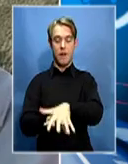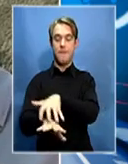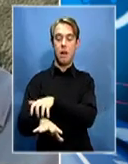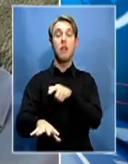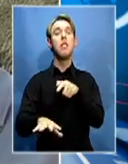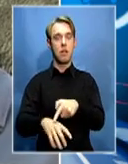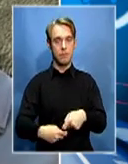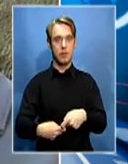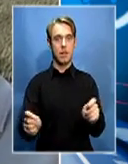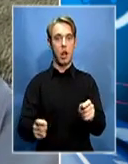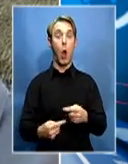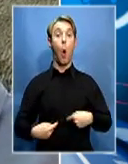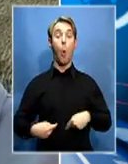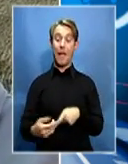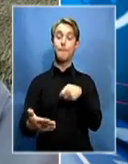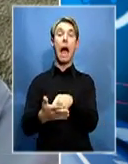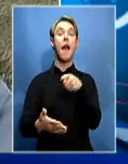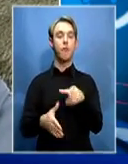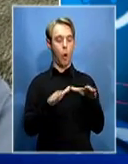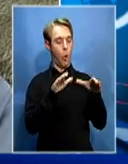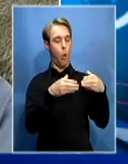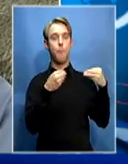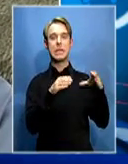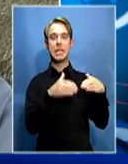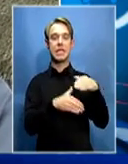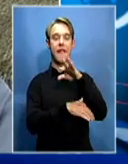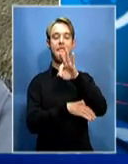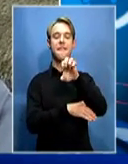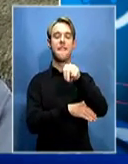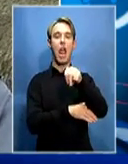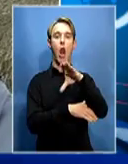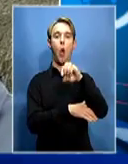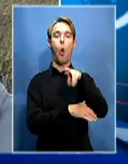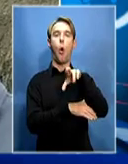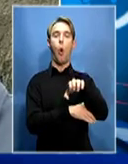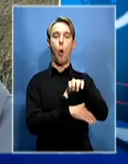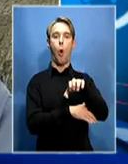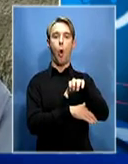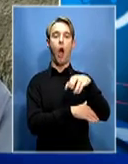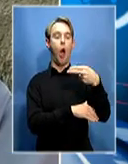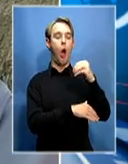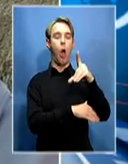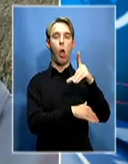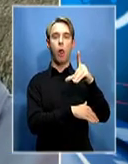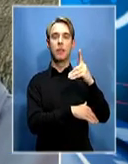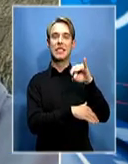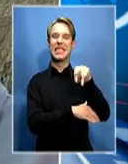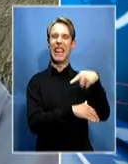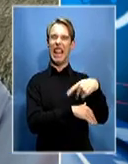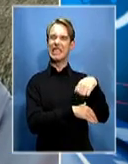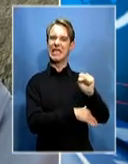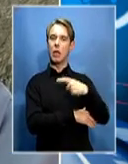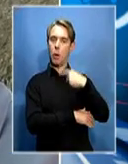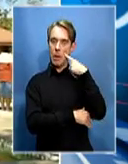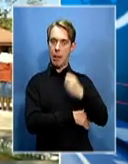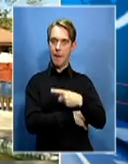We buy it for a company named Bencore Holdings. We're farming with cattle and it's adjacent to our existing farm. So it is